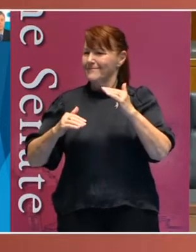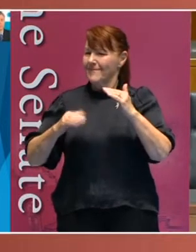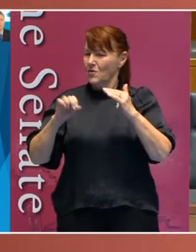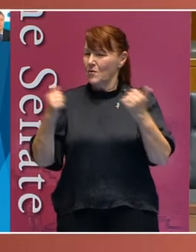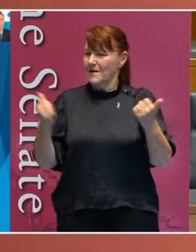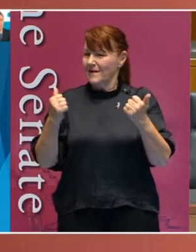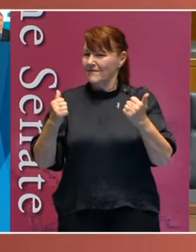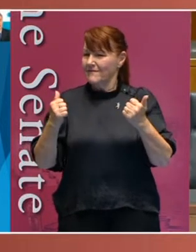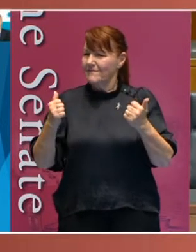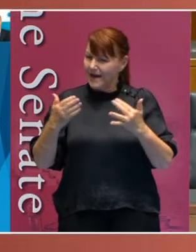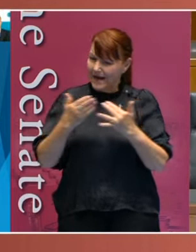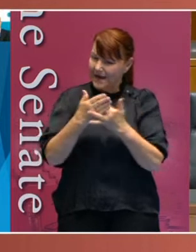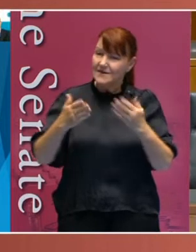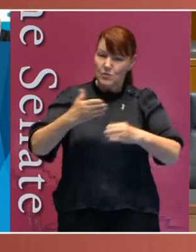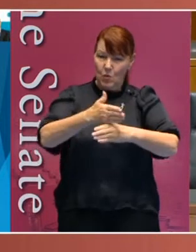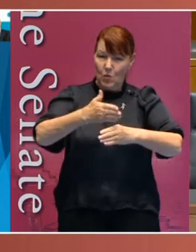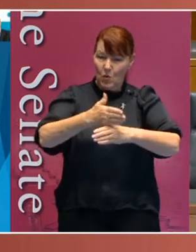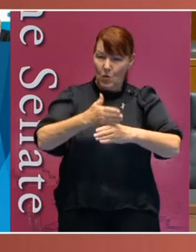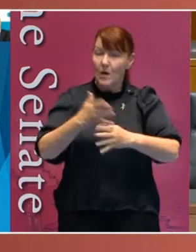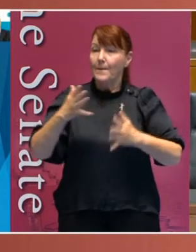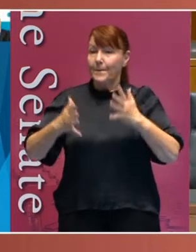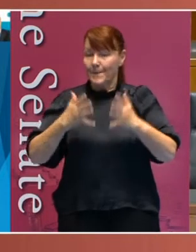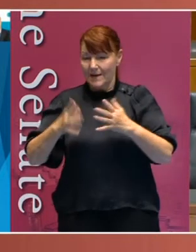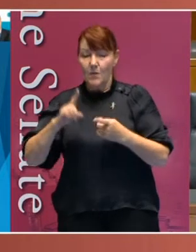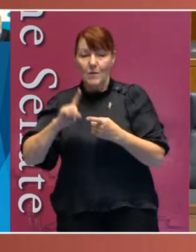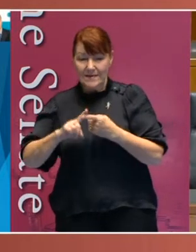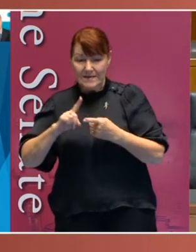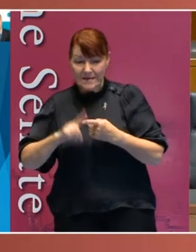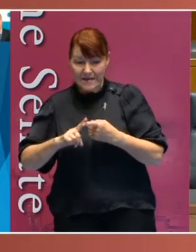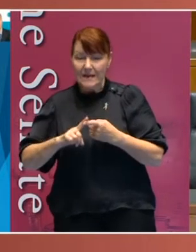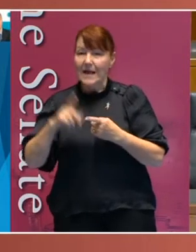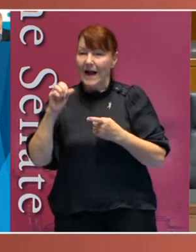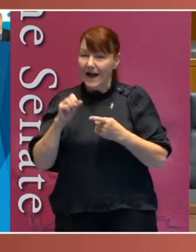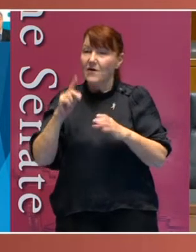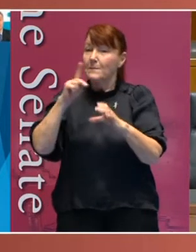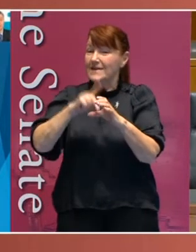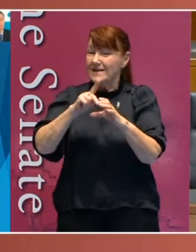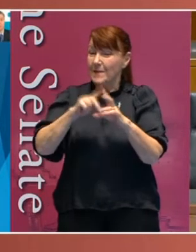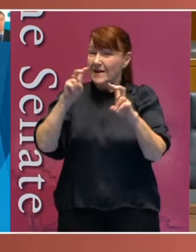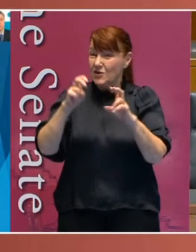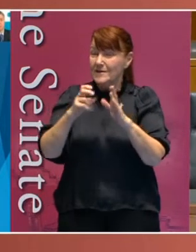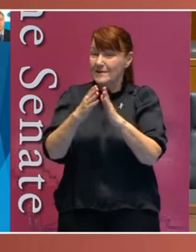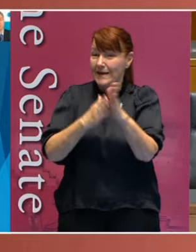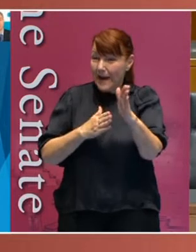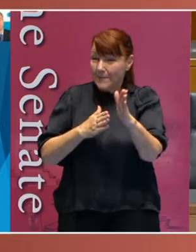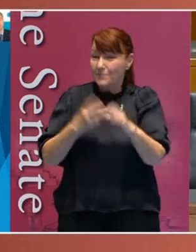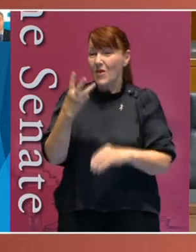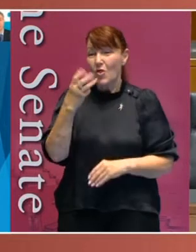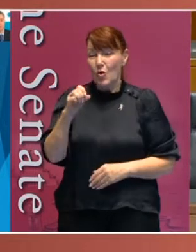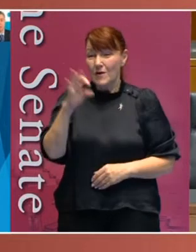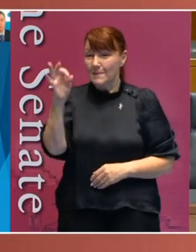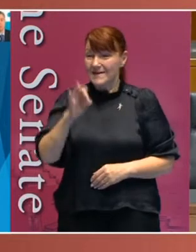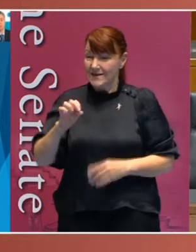it has meant that we still have a participation gap of 30 percentage points between